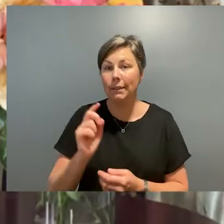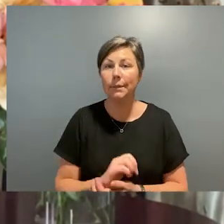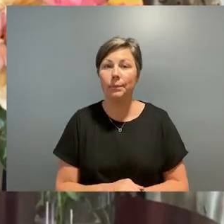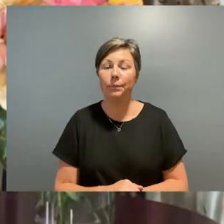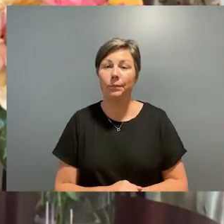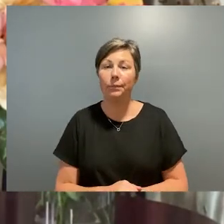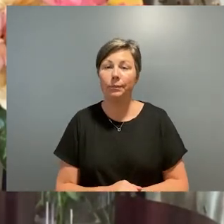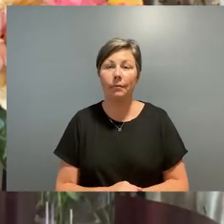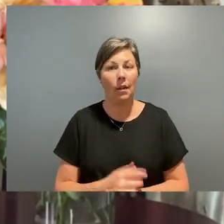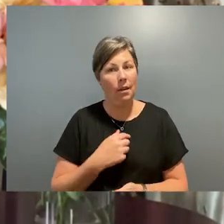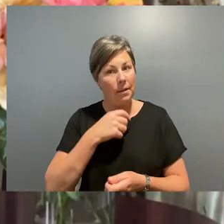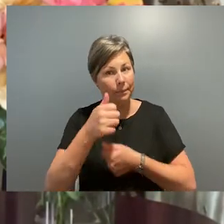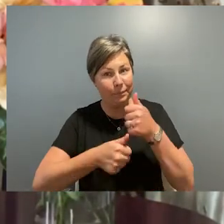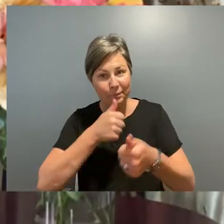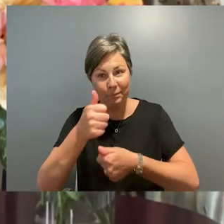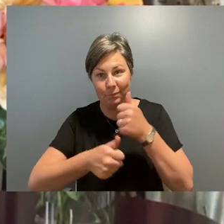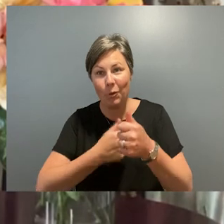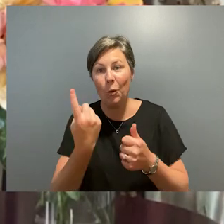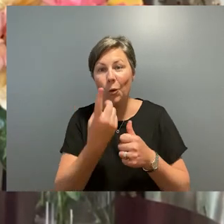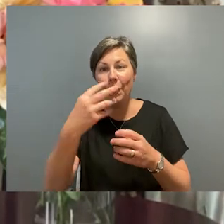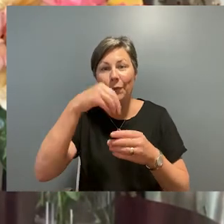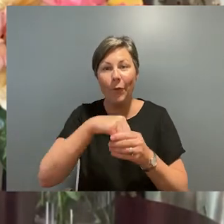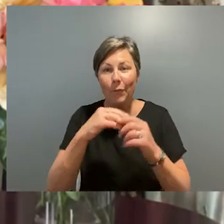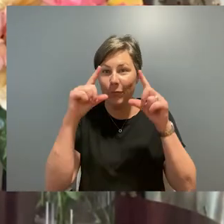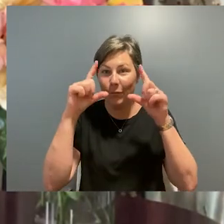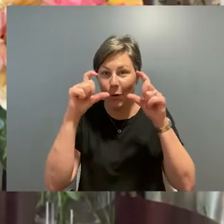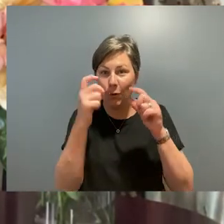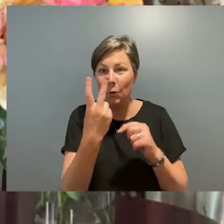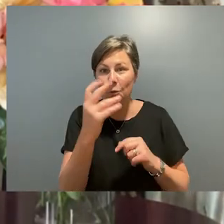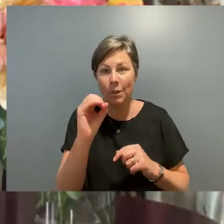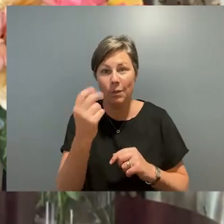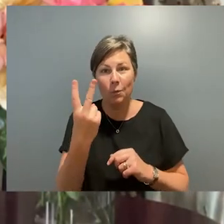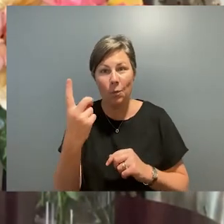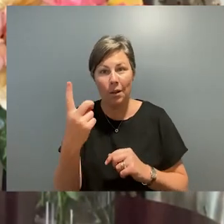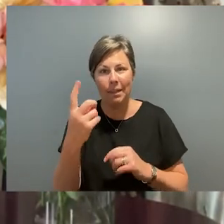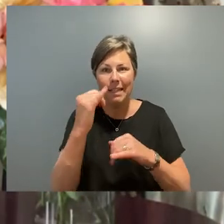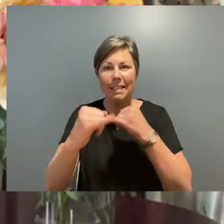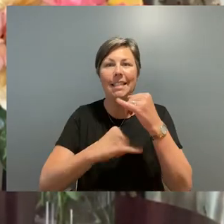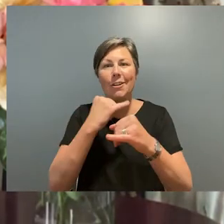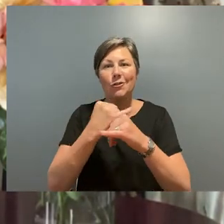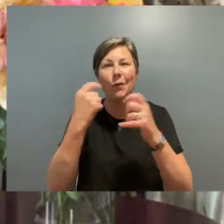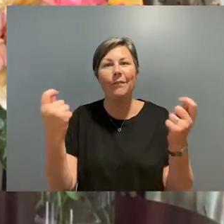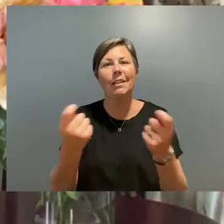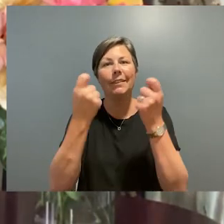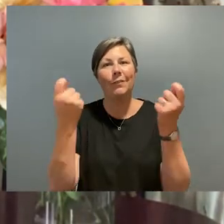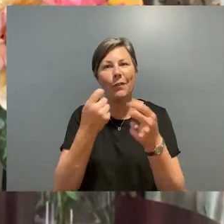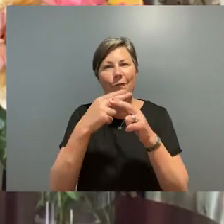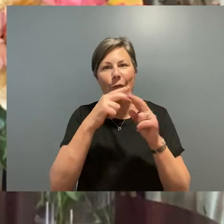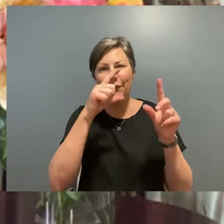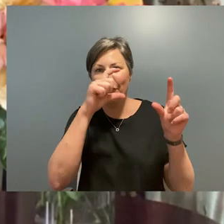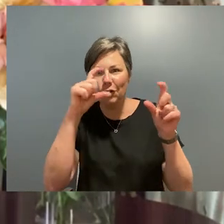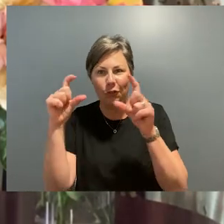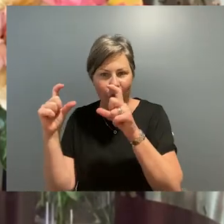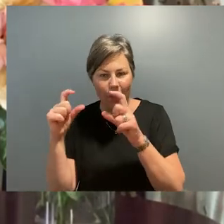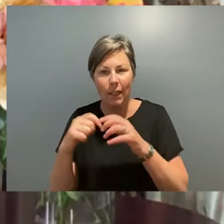Well, I must say, full credit to everyone connected with Photo 2021's International Festival of Photography.